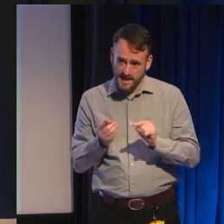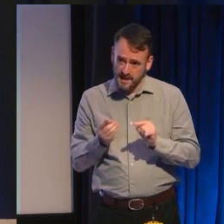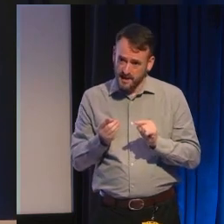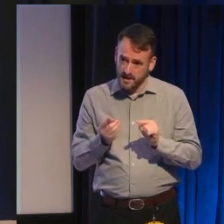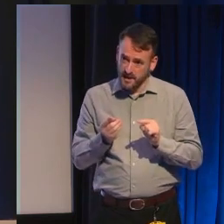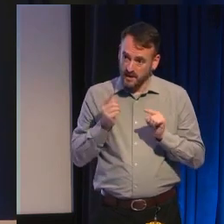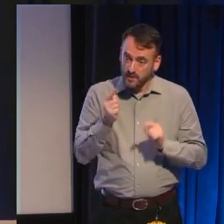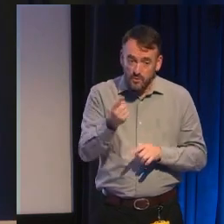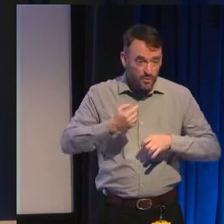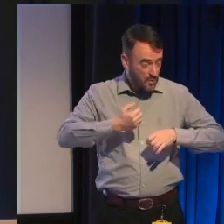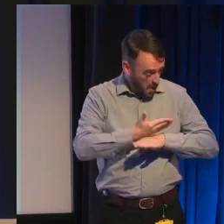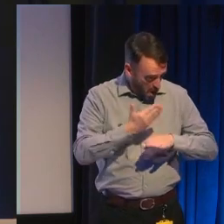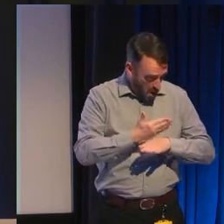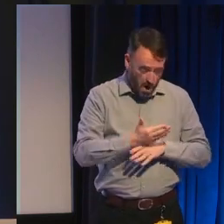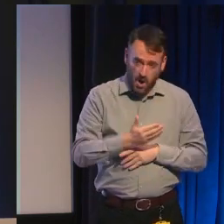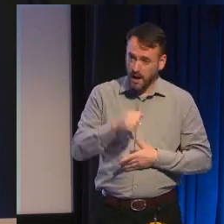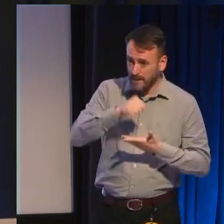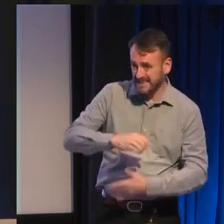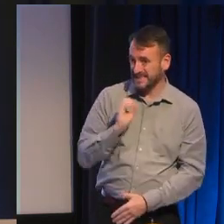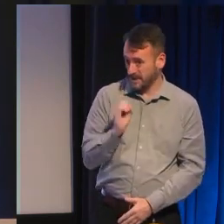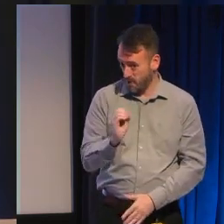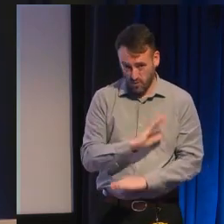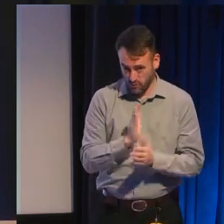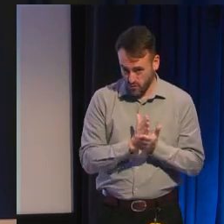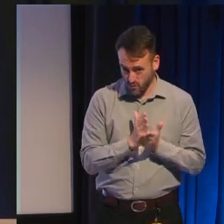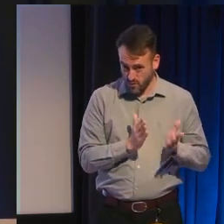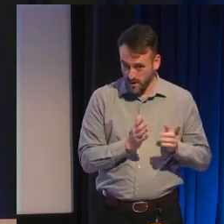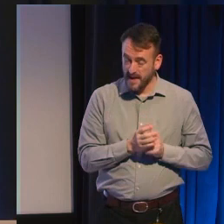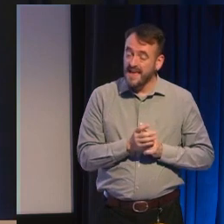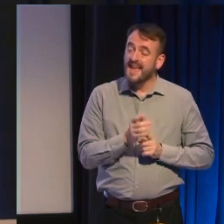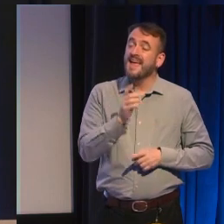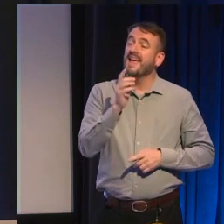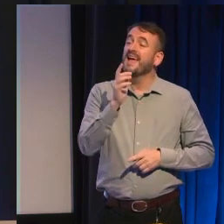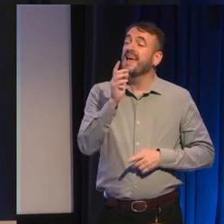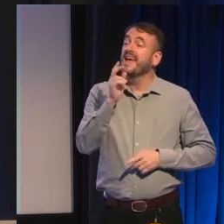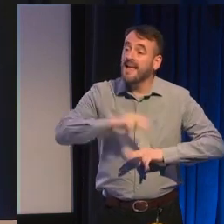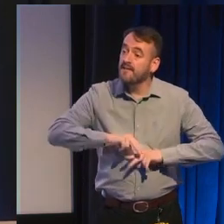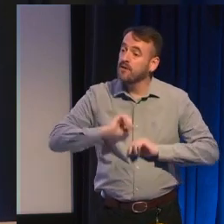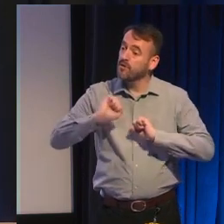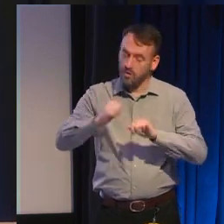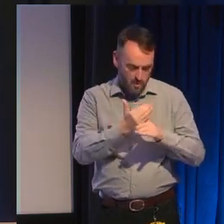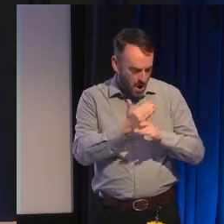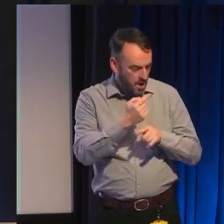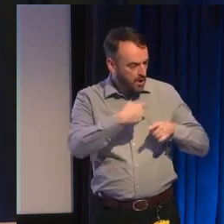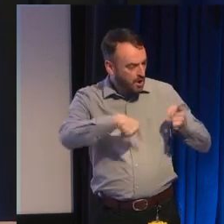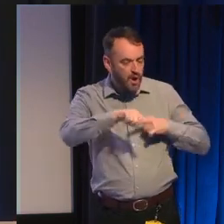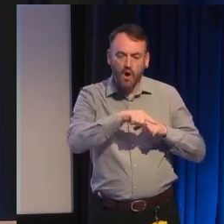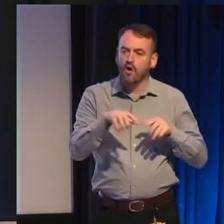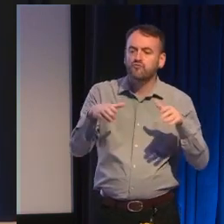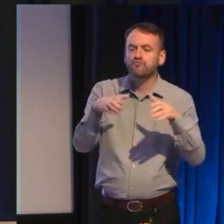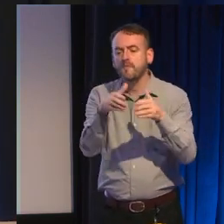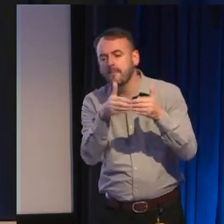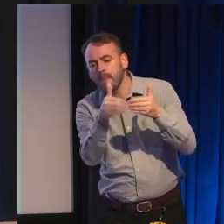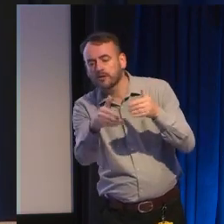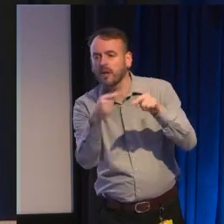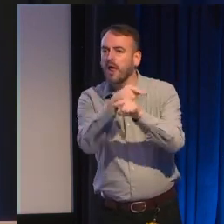dollars so if depictions of a marginalized group are key to your work consider allocating even just a few hundred dollars to